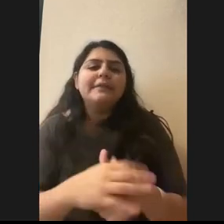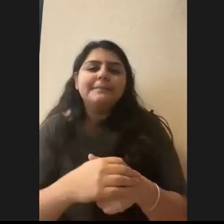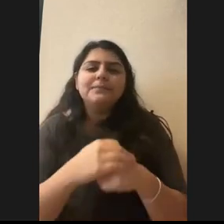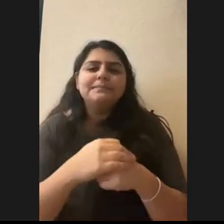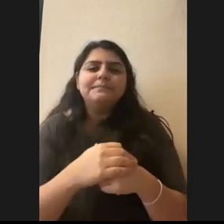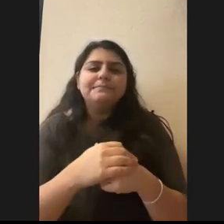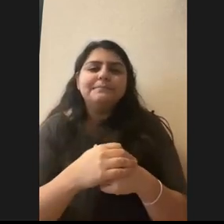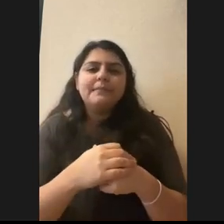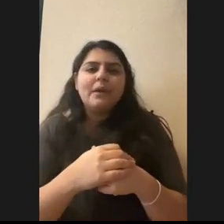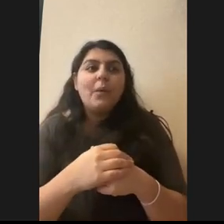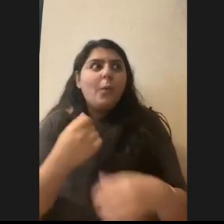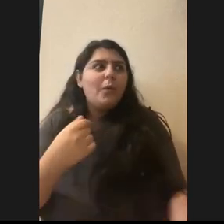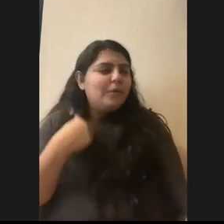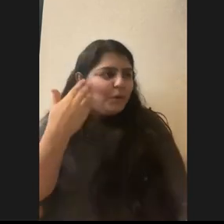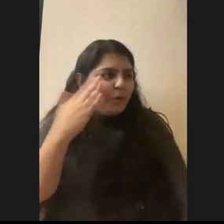I don't know.